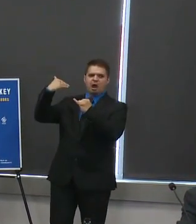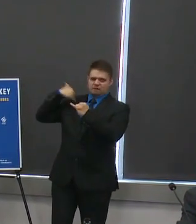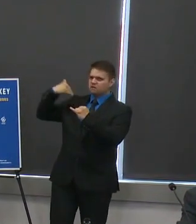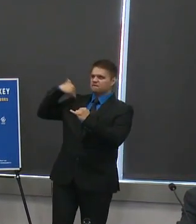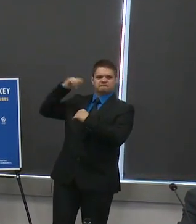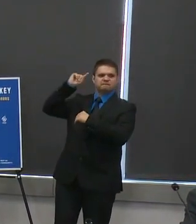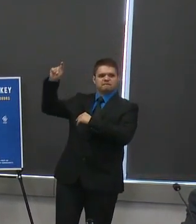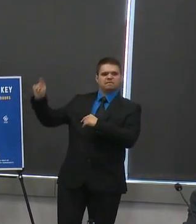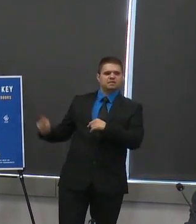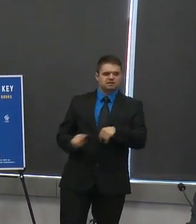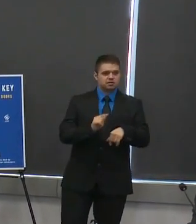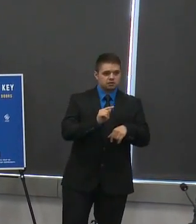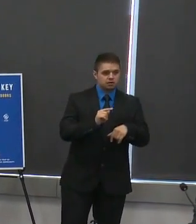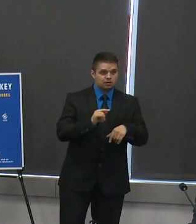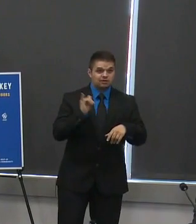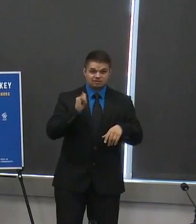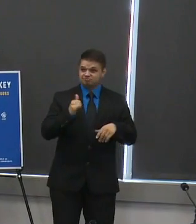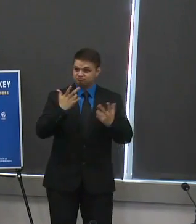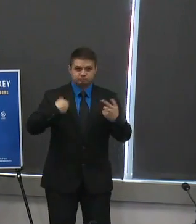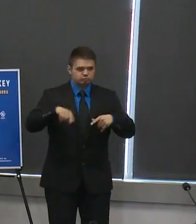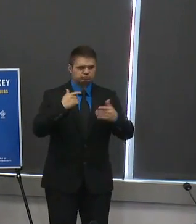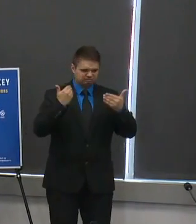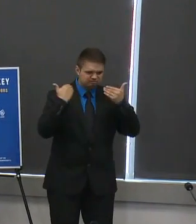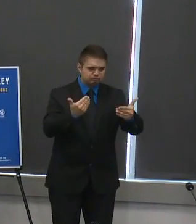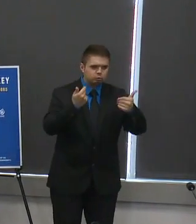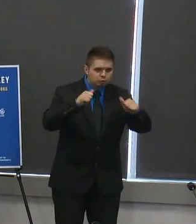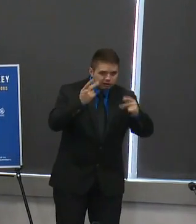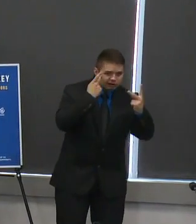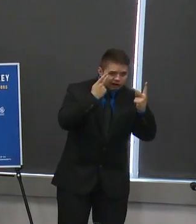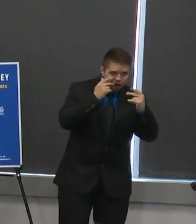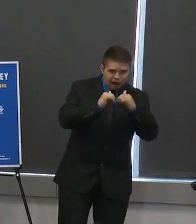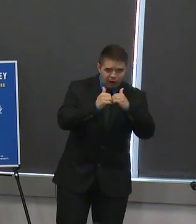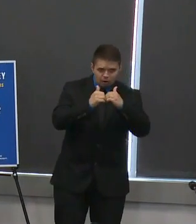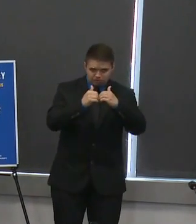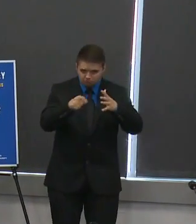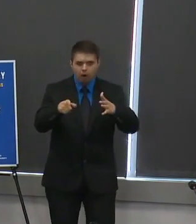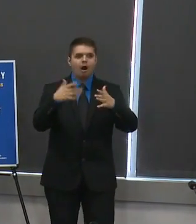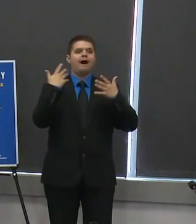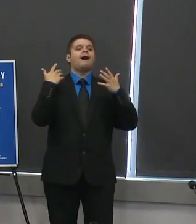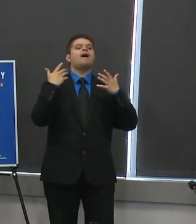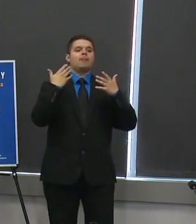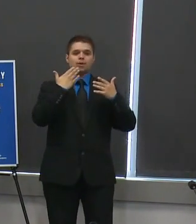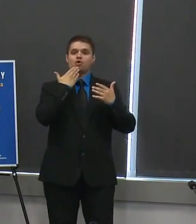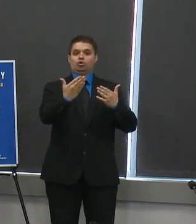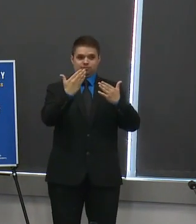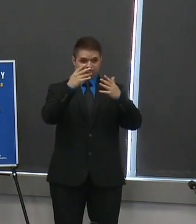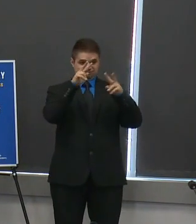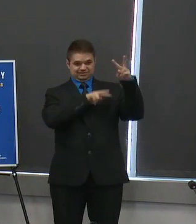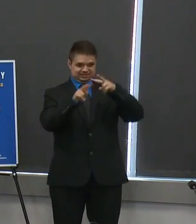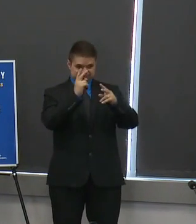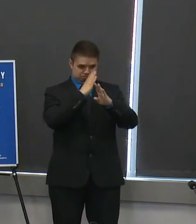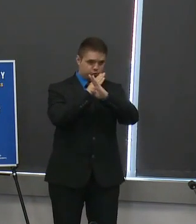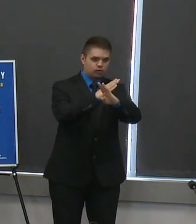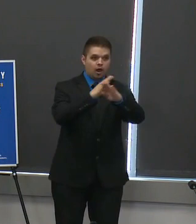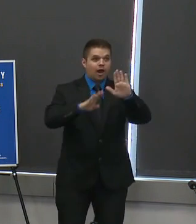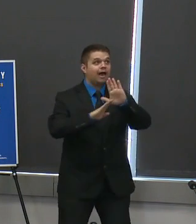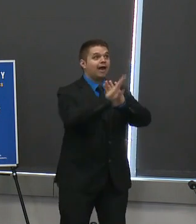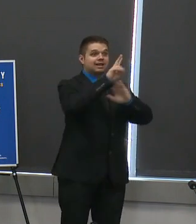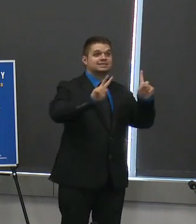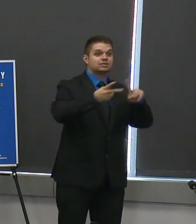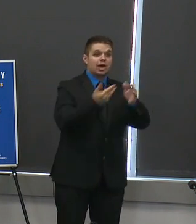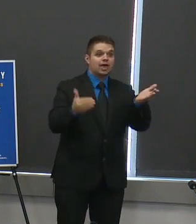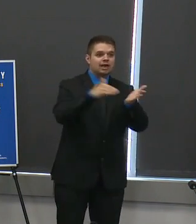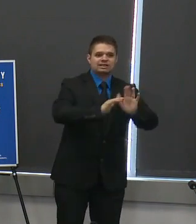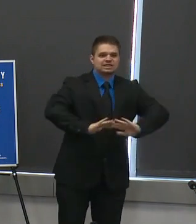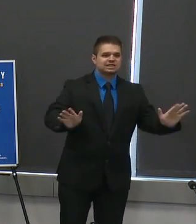possible approach to understand how we prevent a second wave and so we as dr jacobs says we will launch with invitations on may